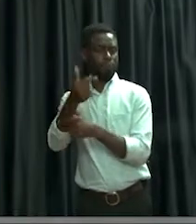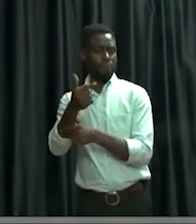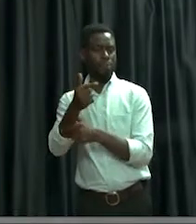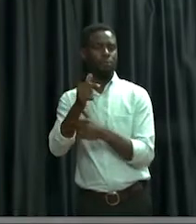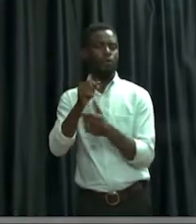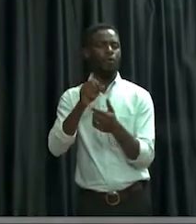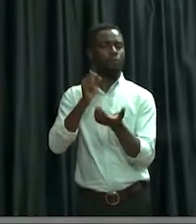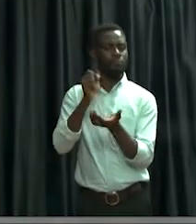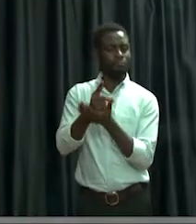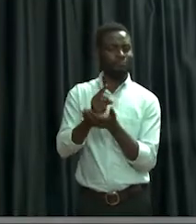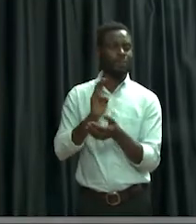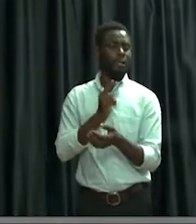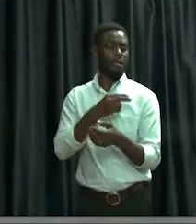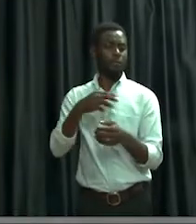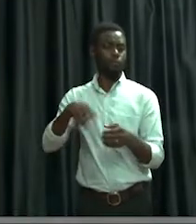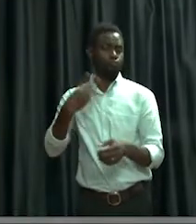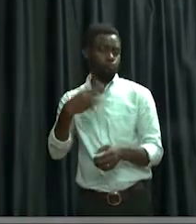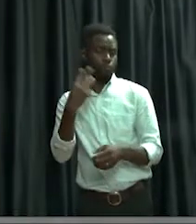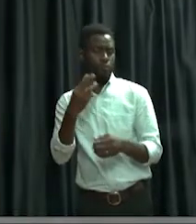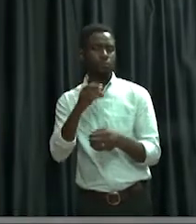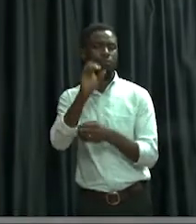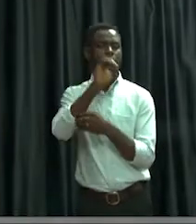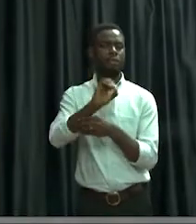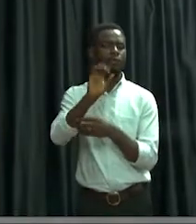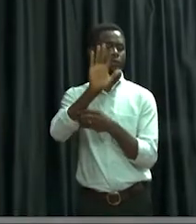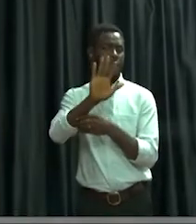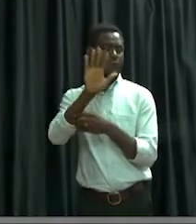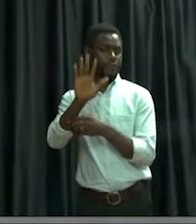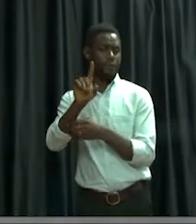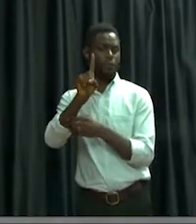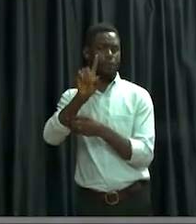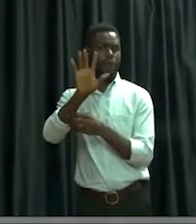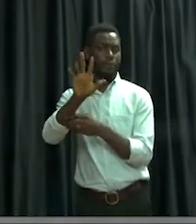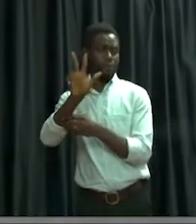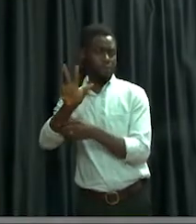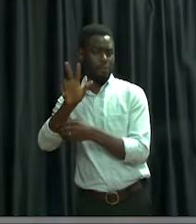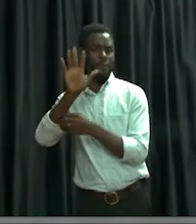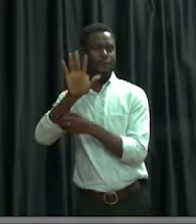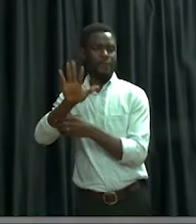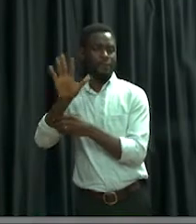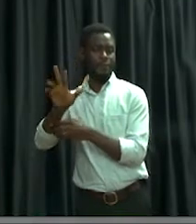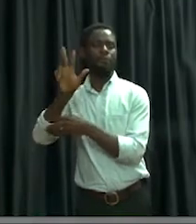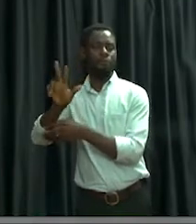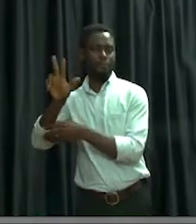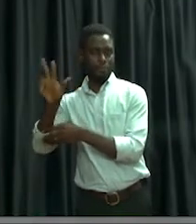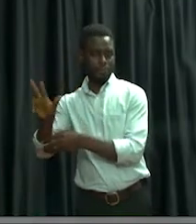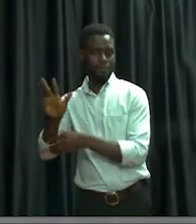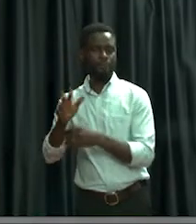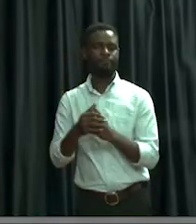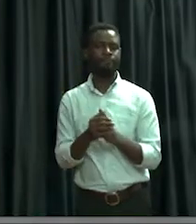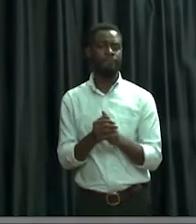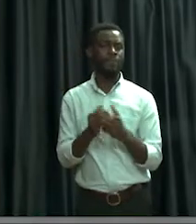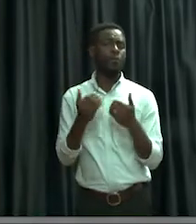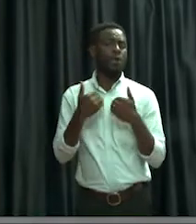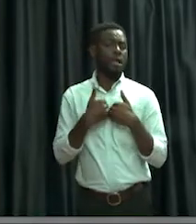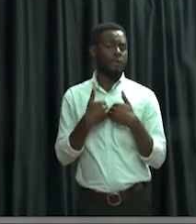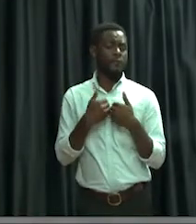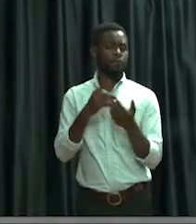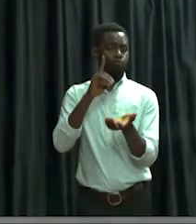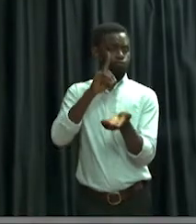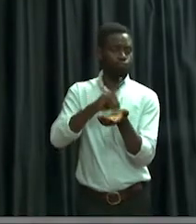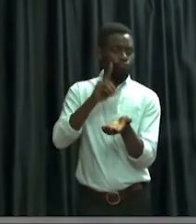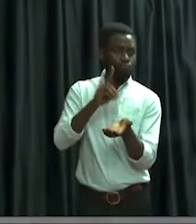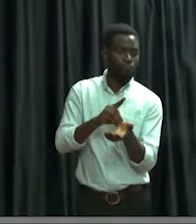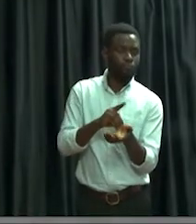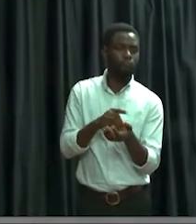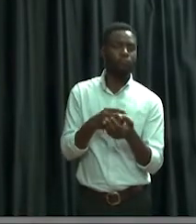or send them direct to us by WhatsApp on 055-153-5533. We have clinical